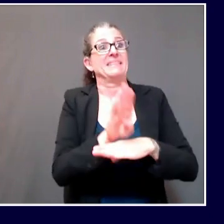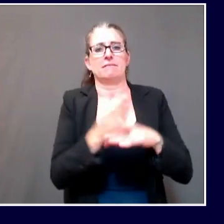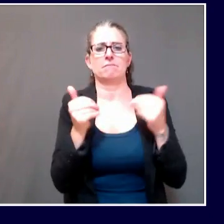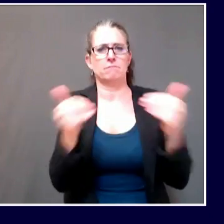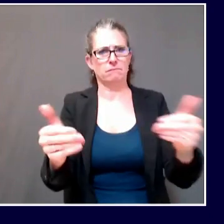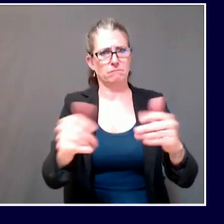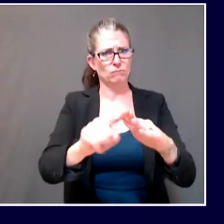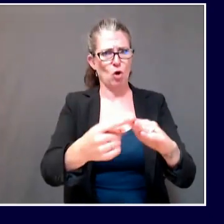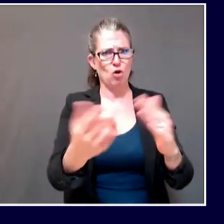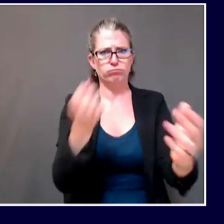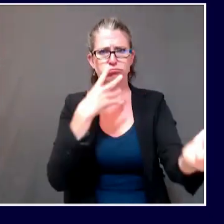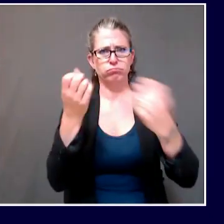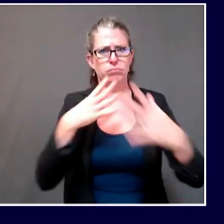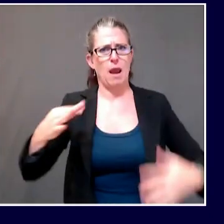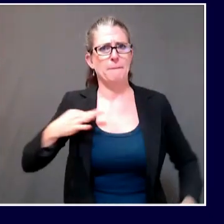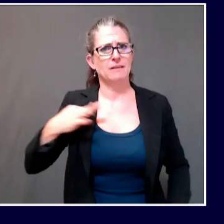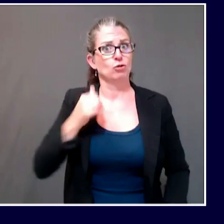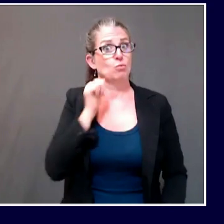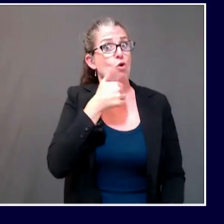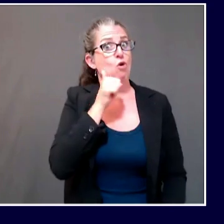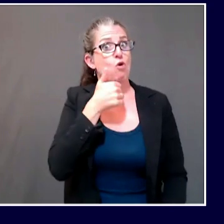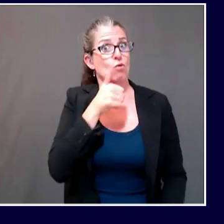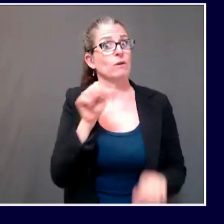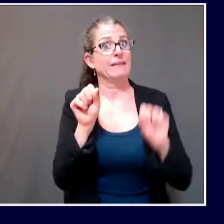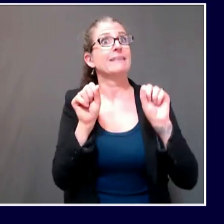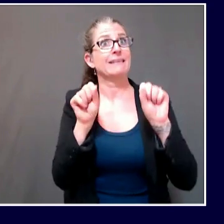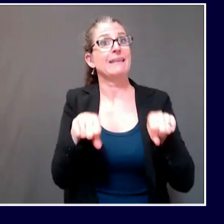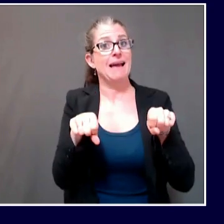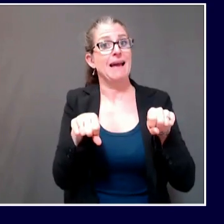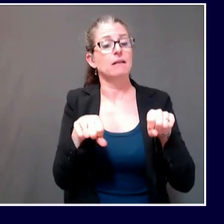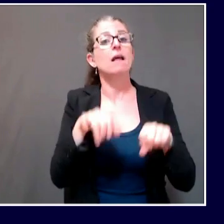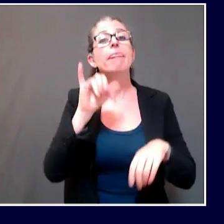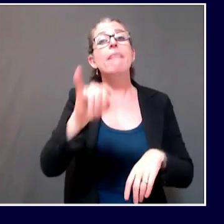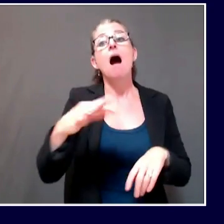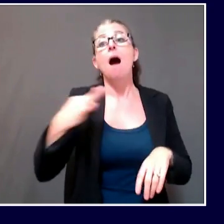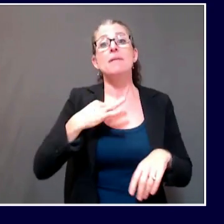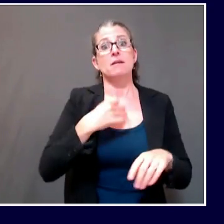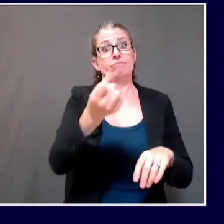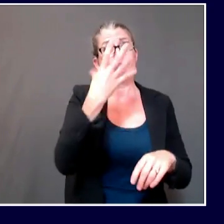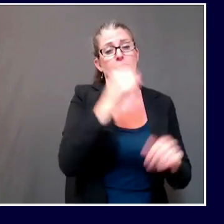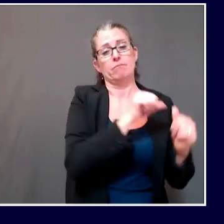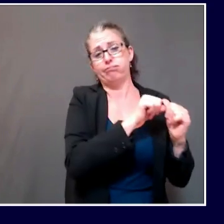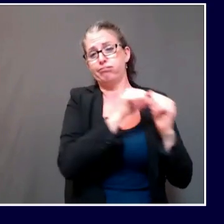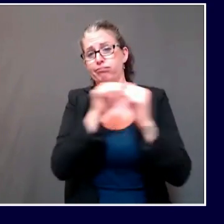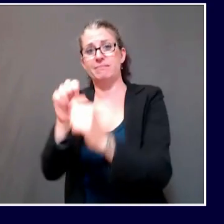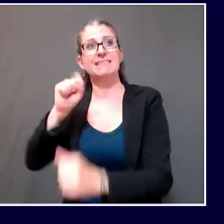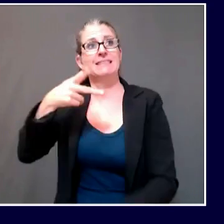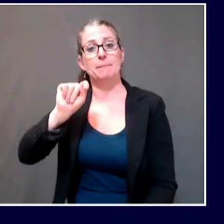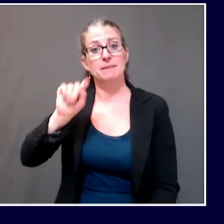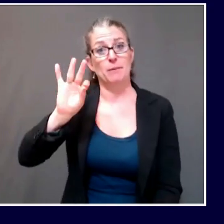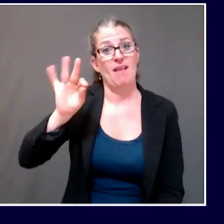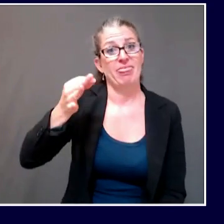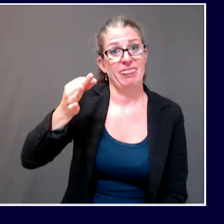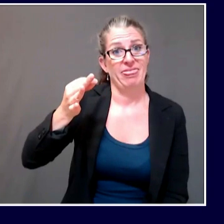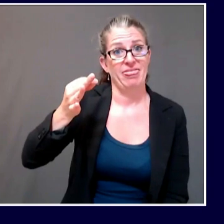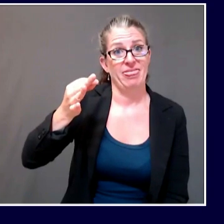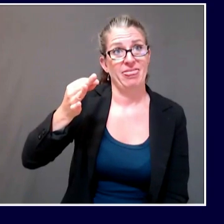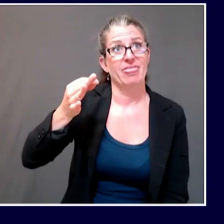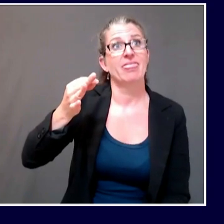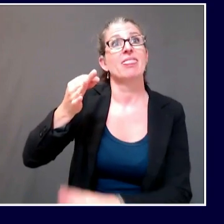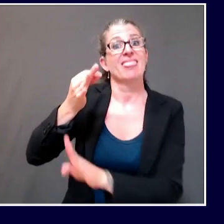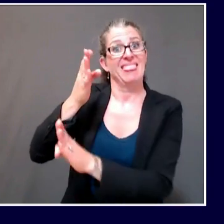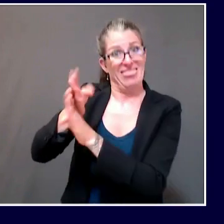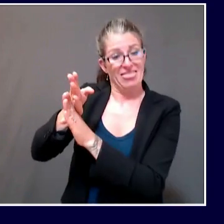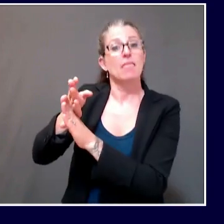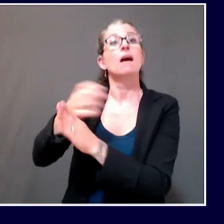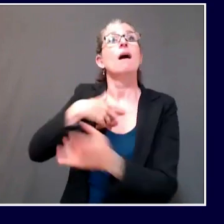awards to be made in early October. The amount awarded will be based on demonstrated need as a prorated percentage of the total